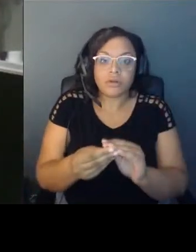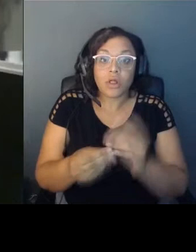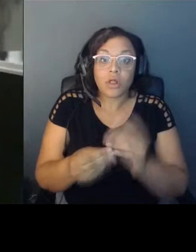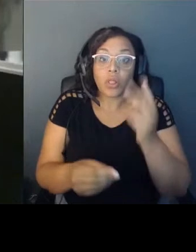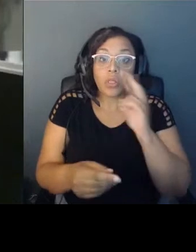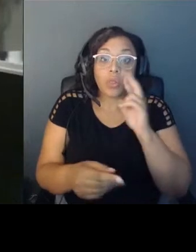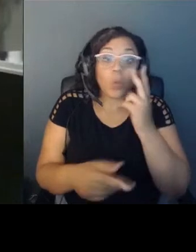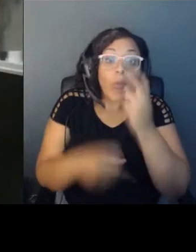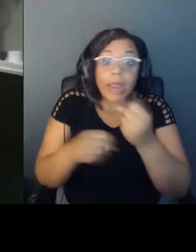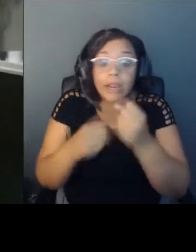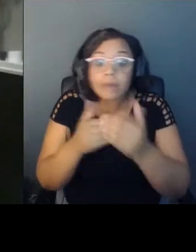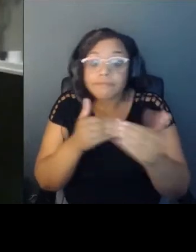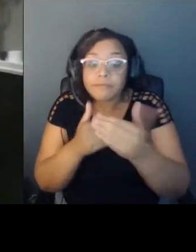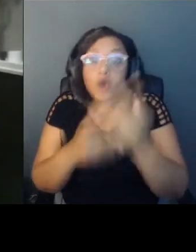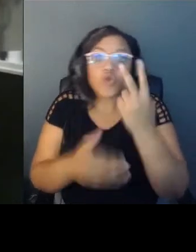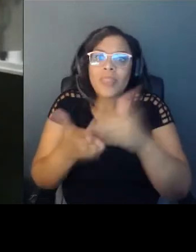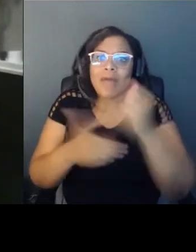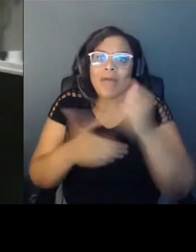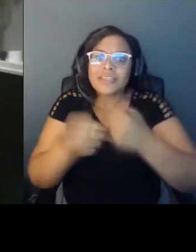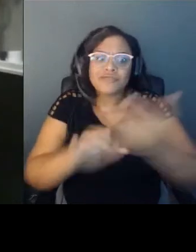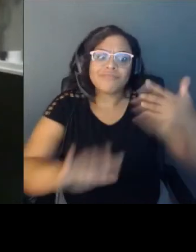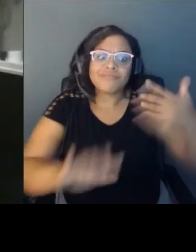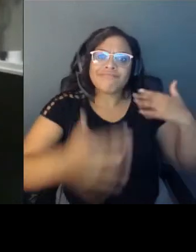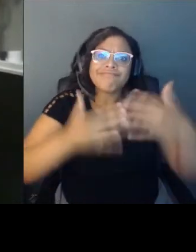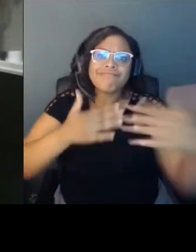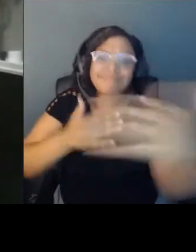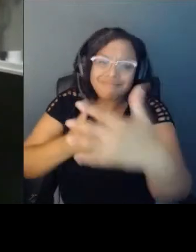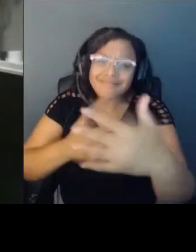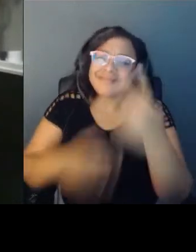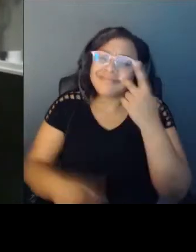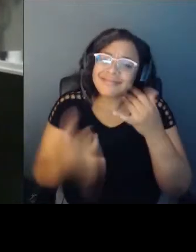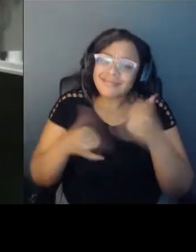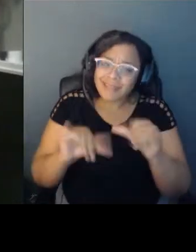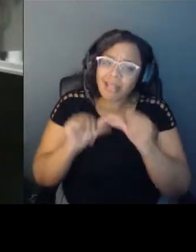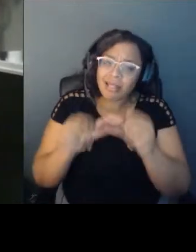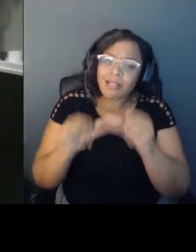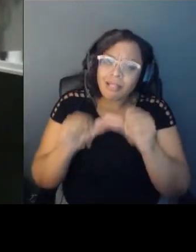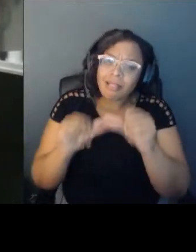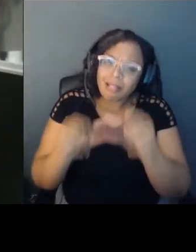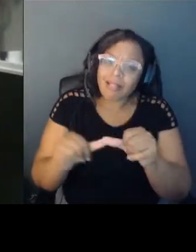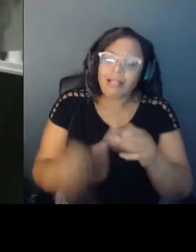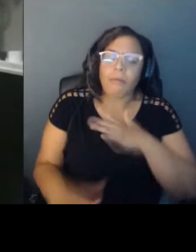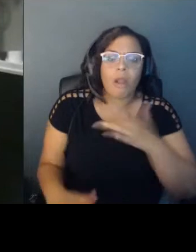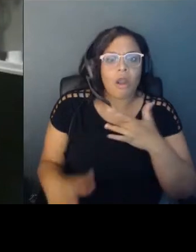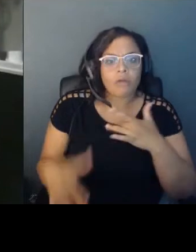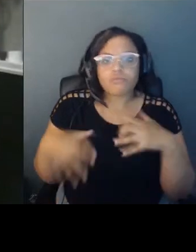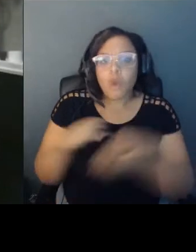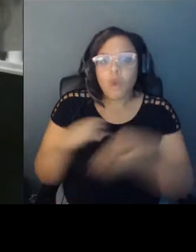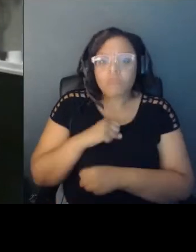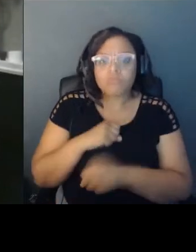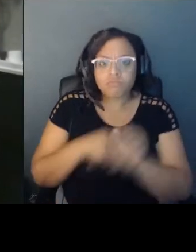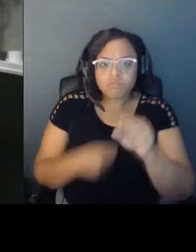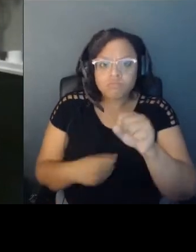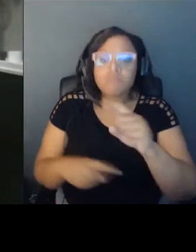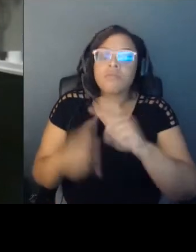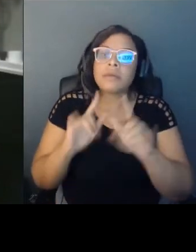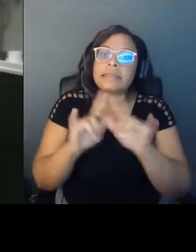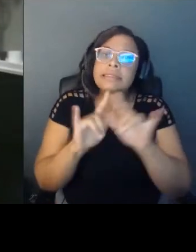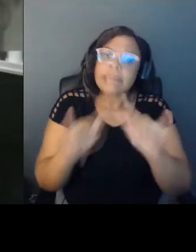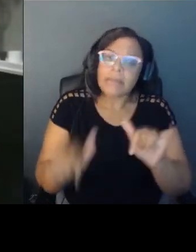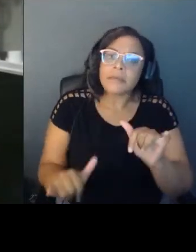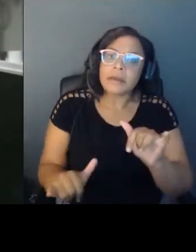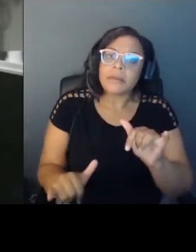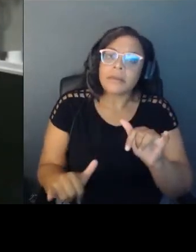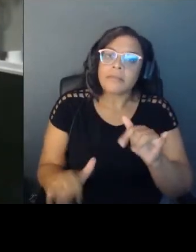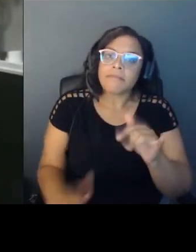see how this continues to happen is heart wrenching. But it's also a point of continuity. And